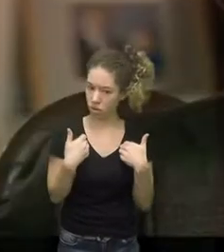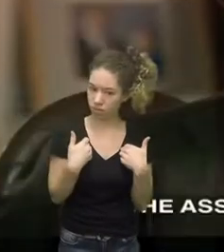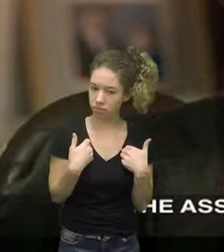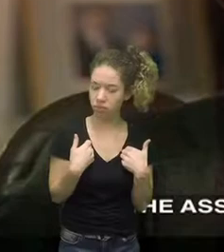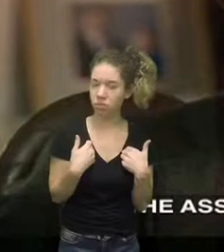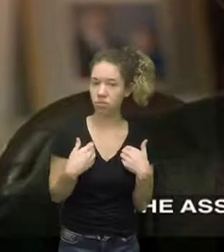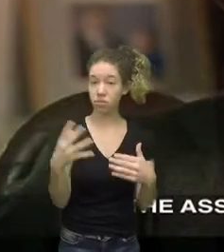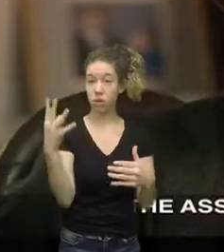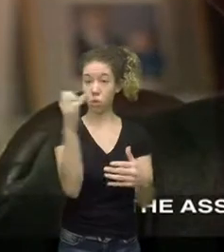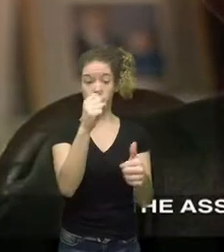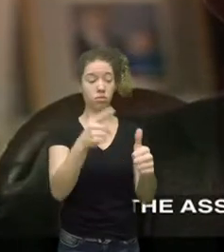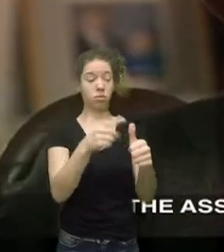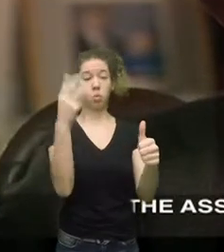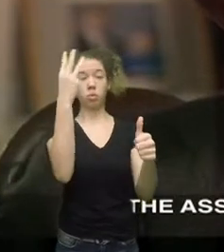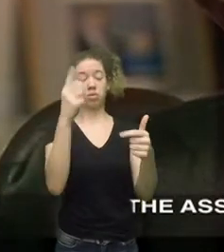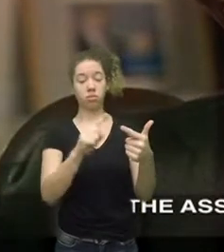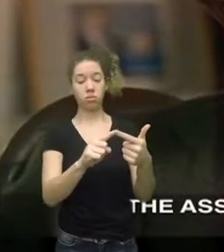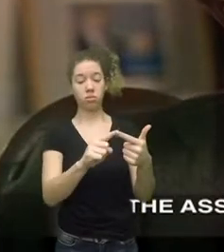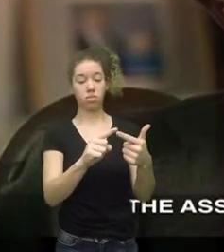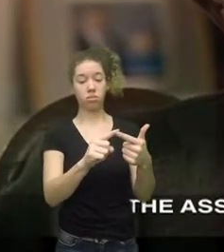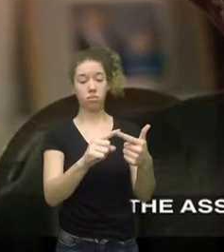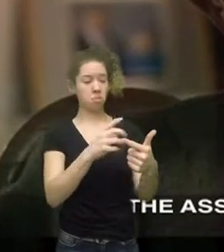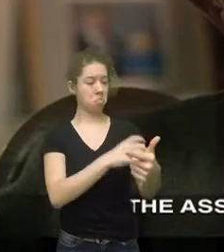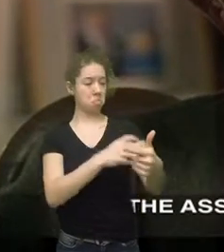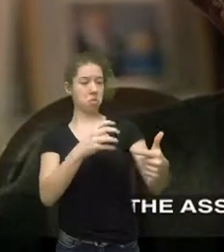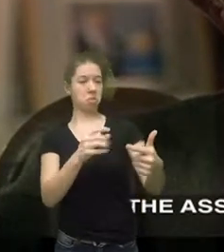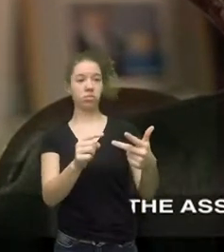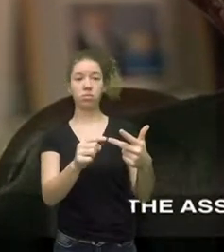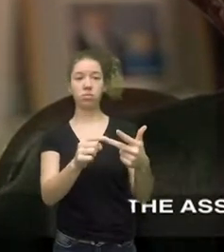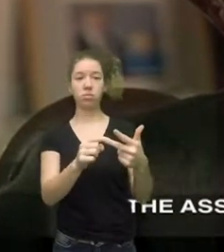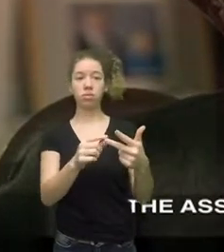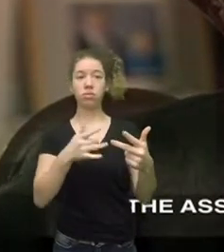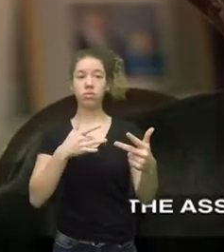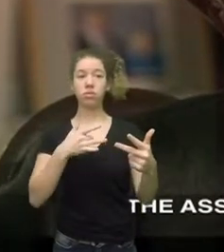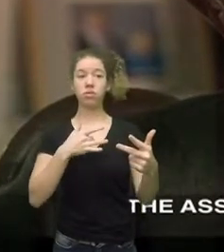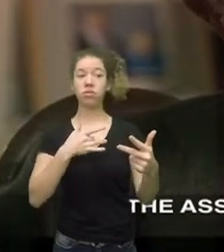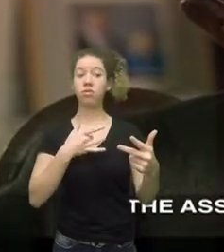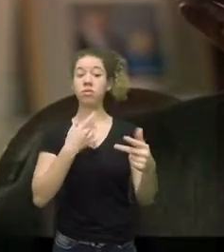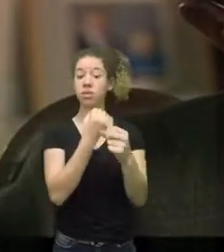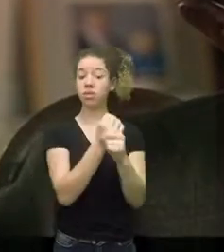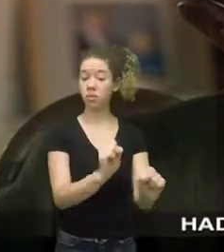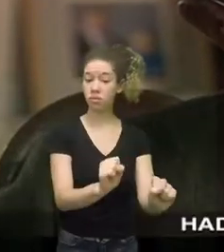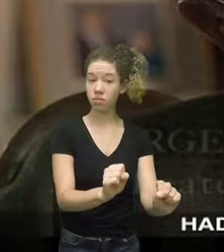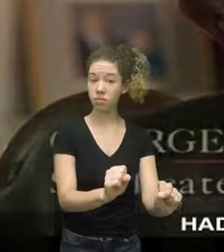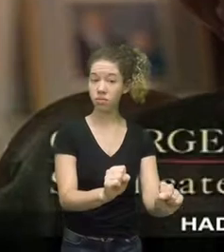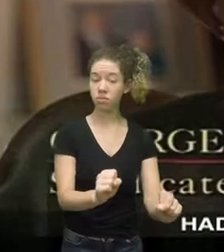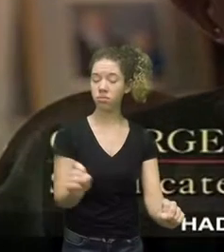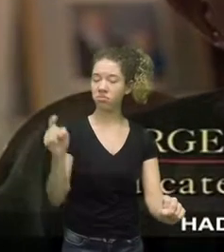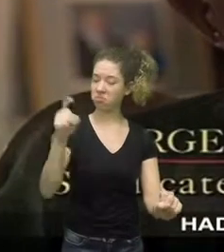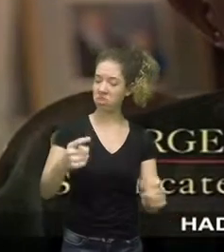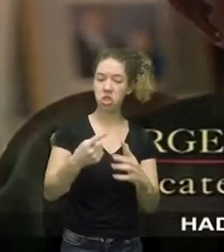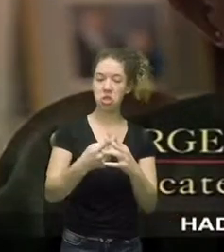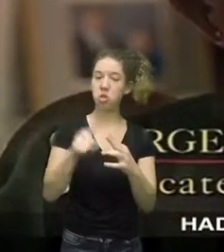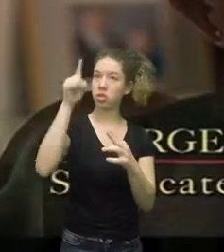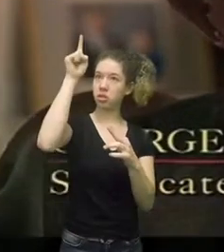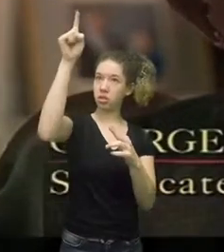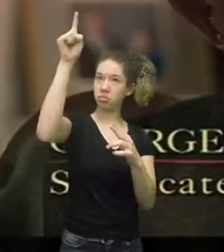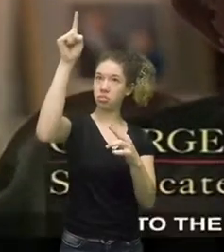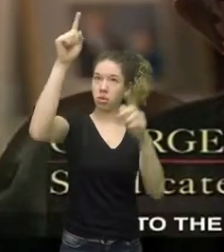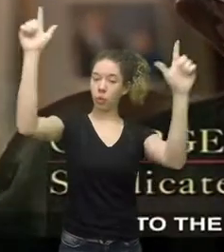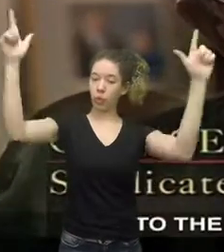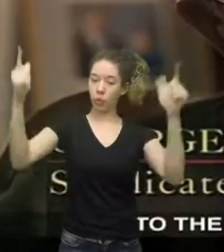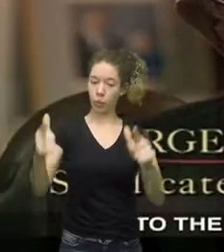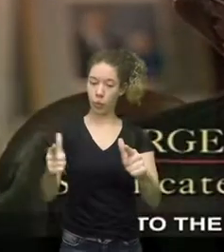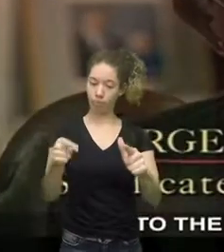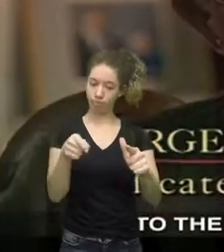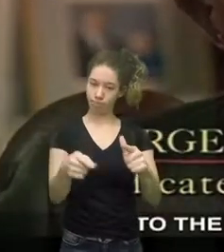world. The assumption was that wisdom, power, stability had to flow from the top